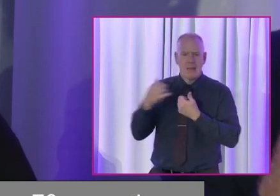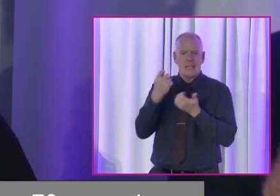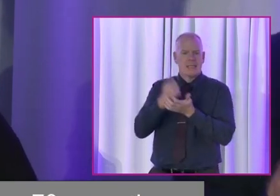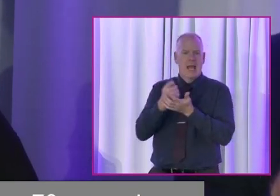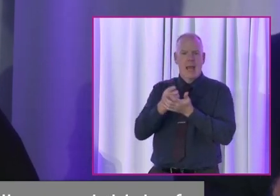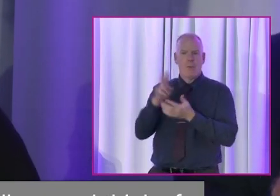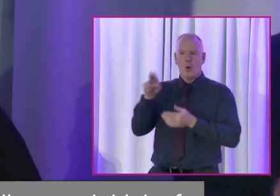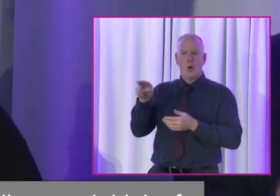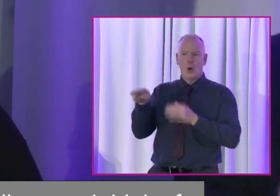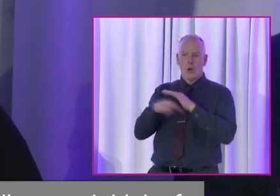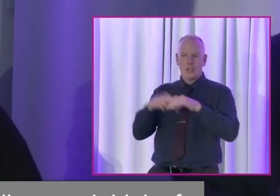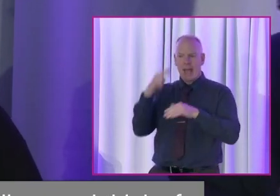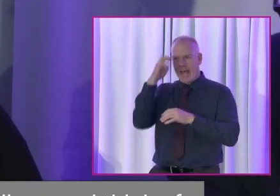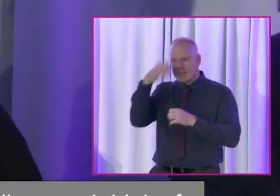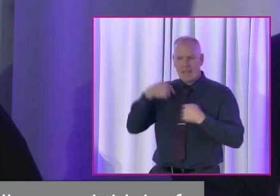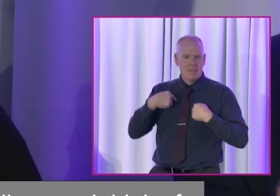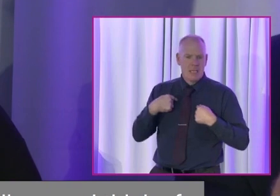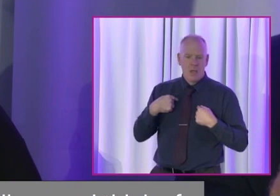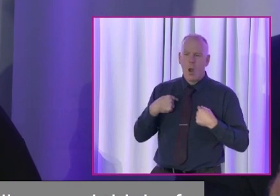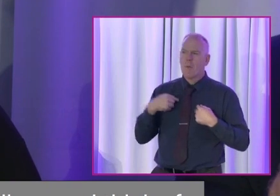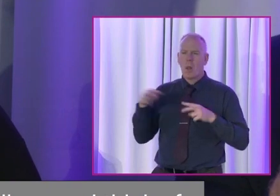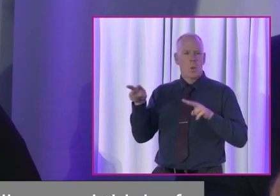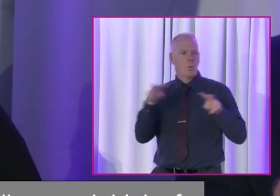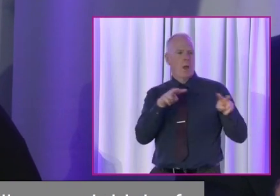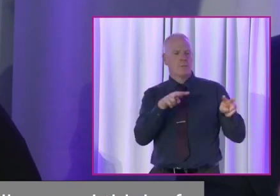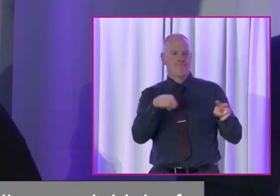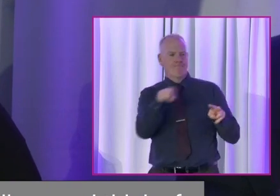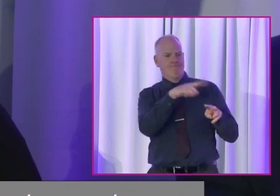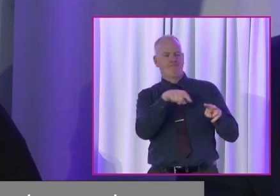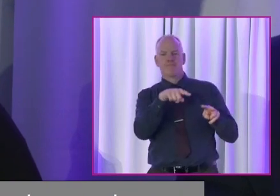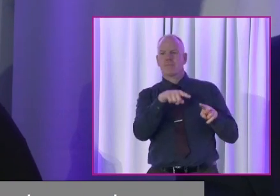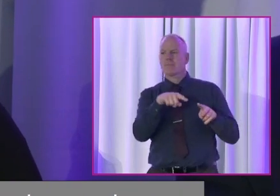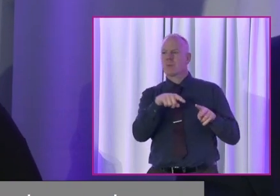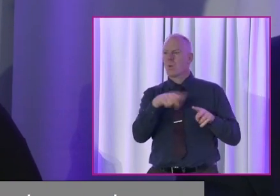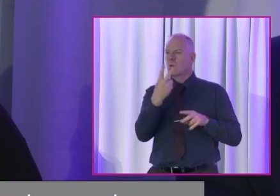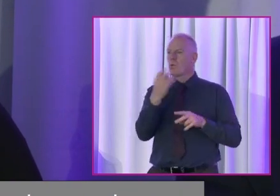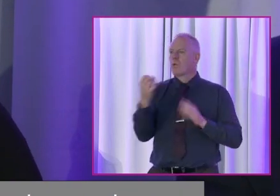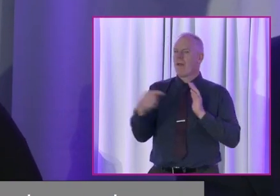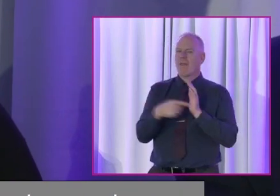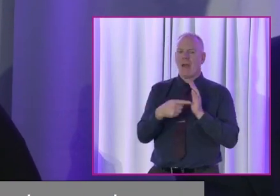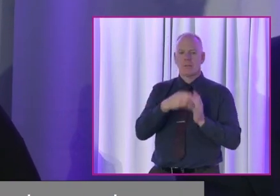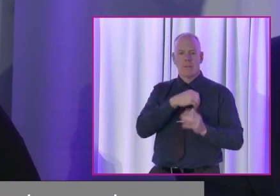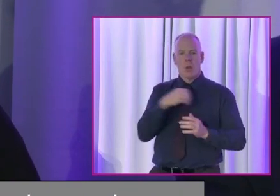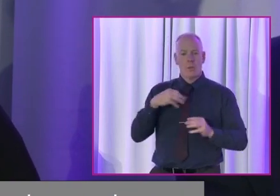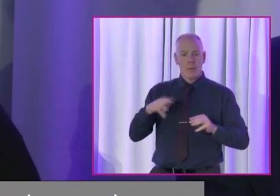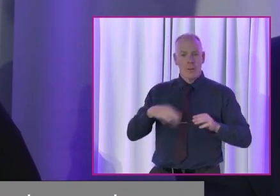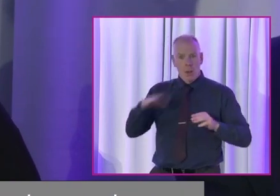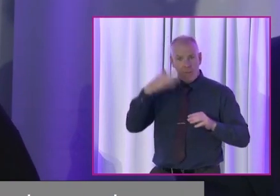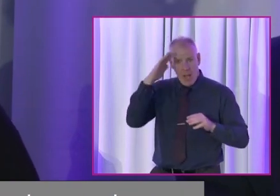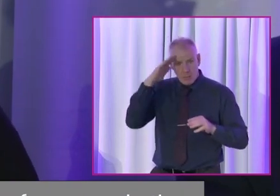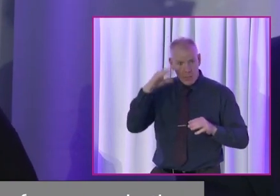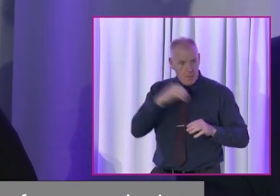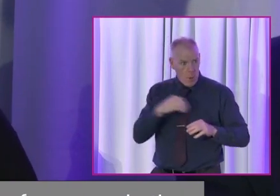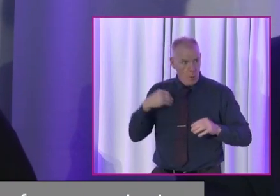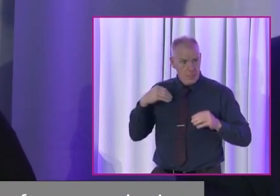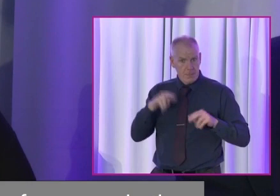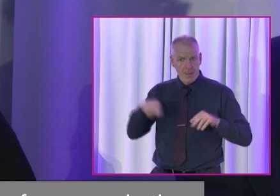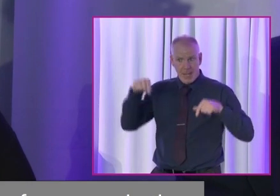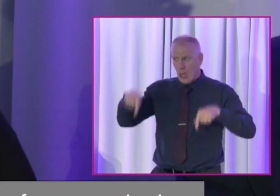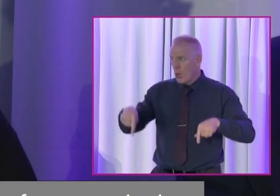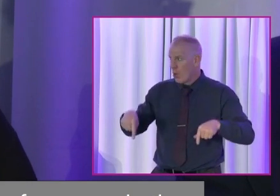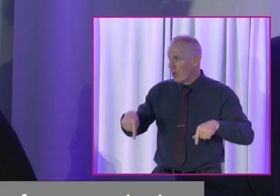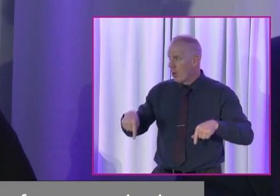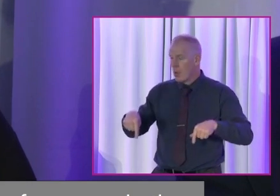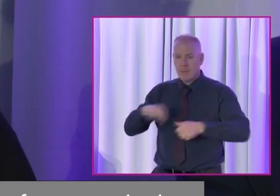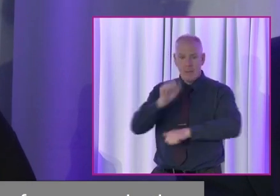underestimated, I look around and I say, where are the, for example, the 200,000 Polish people in Ireland? Is there any Polish people in the room, people who